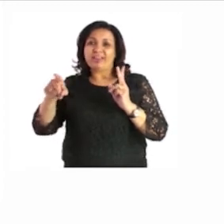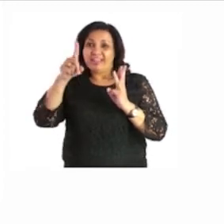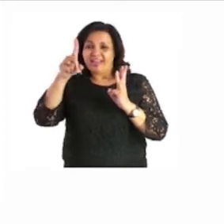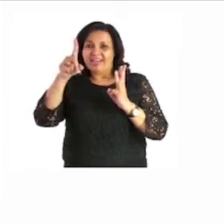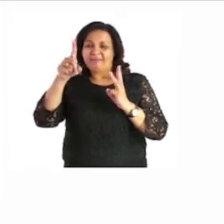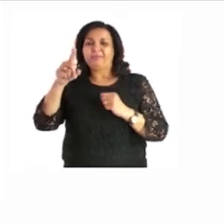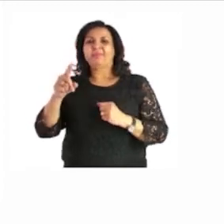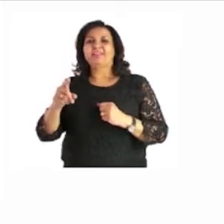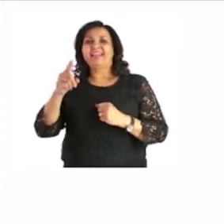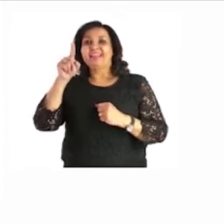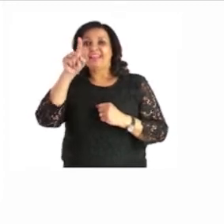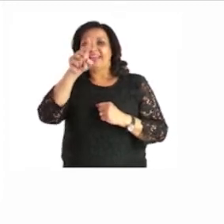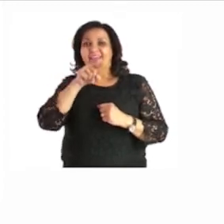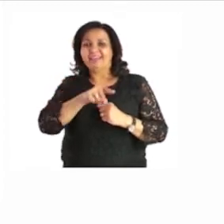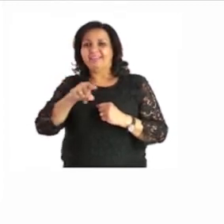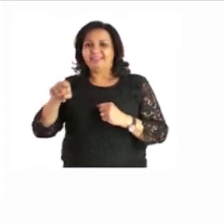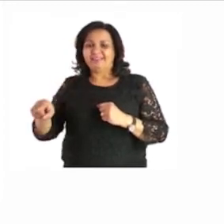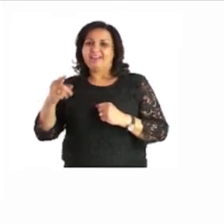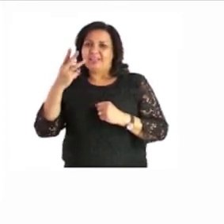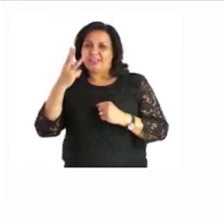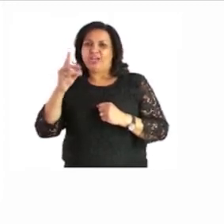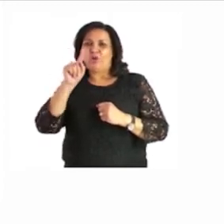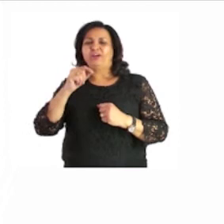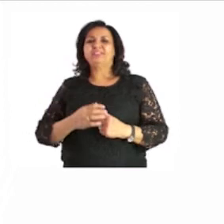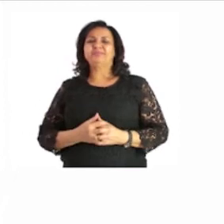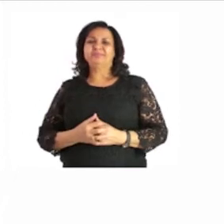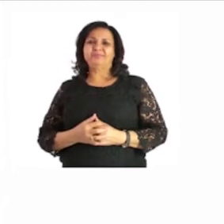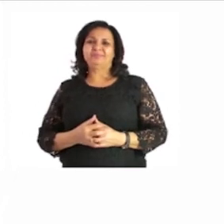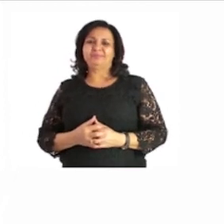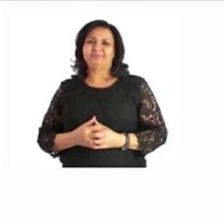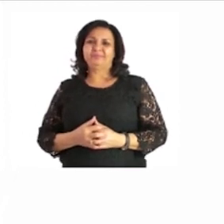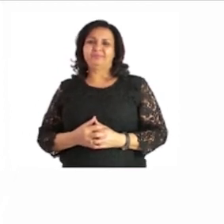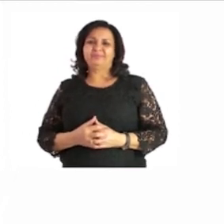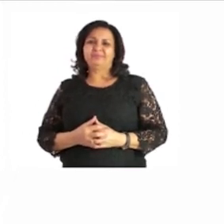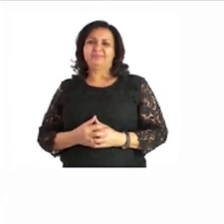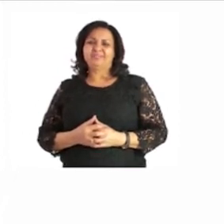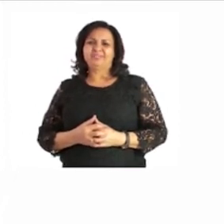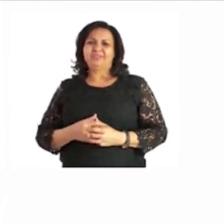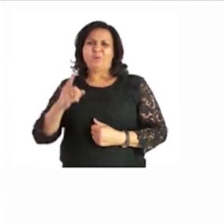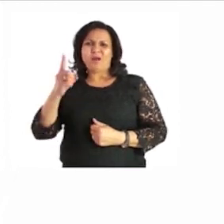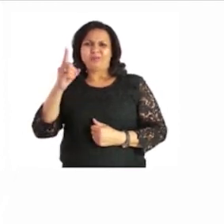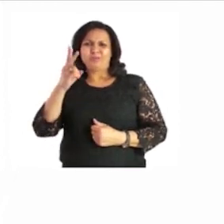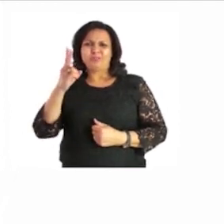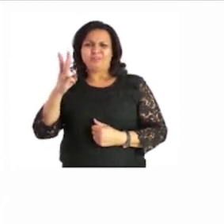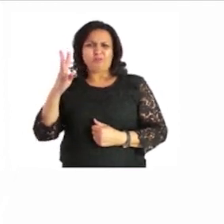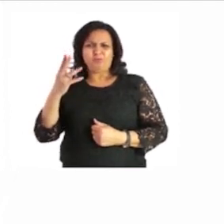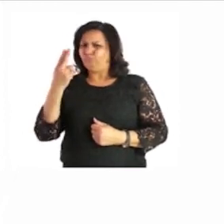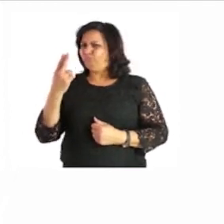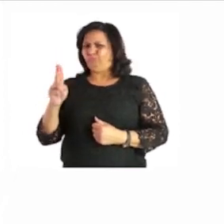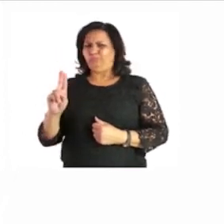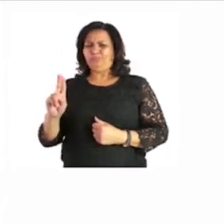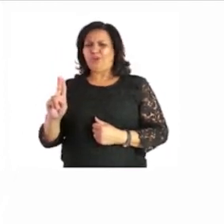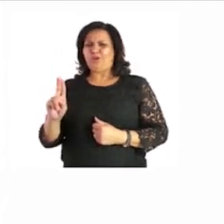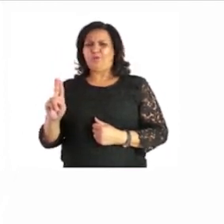count to make sure one two three four no that's not the one the one